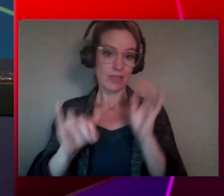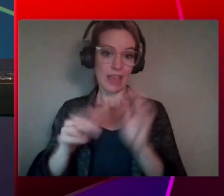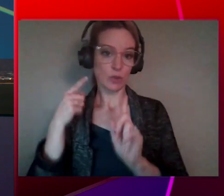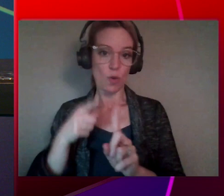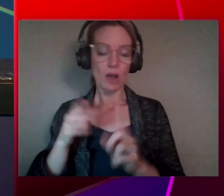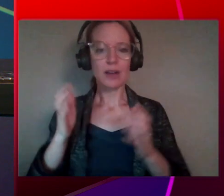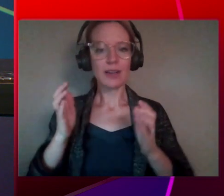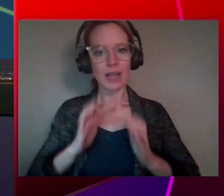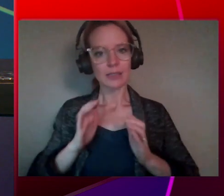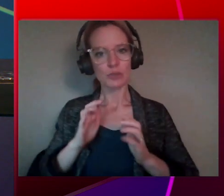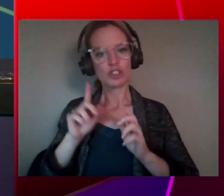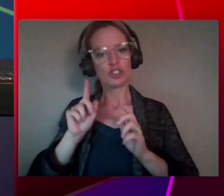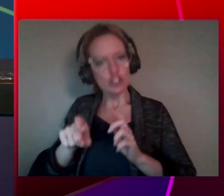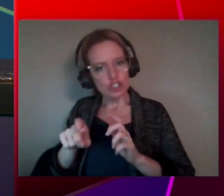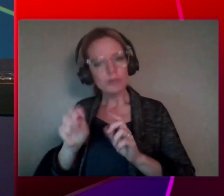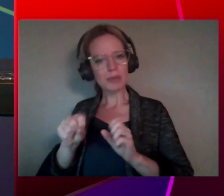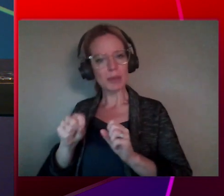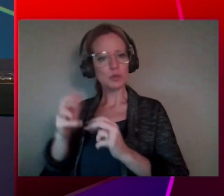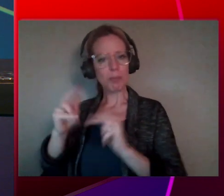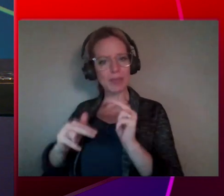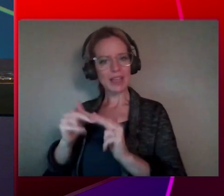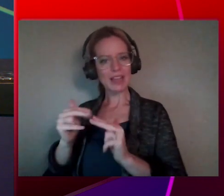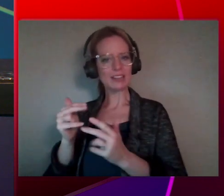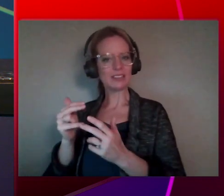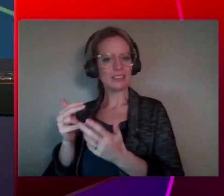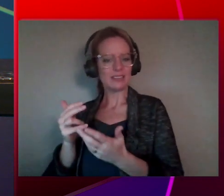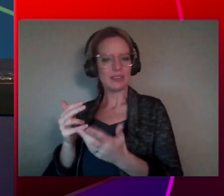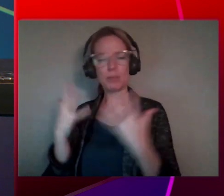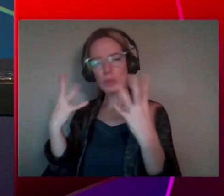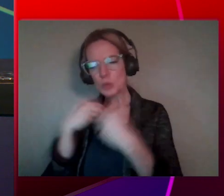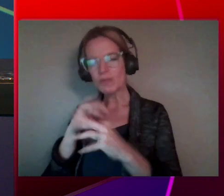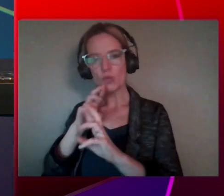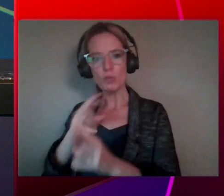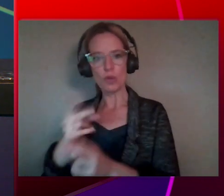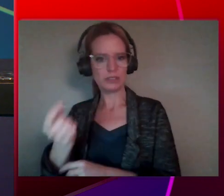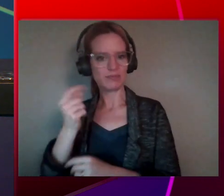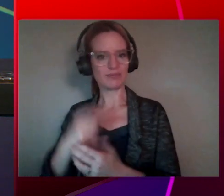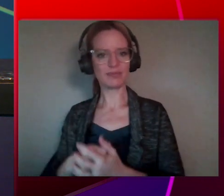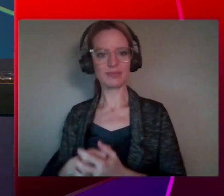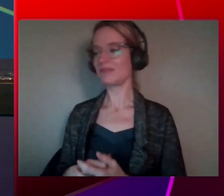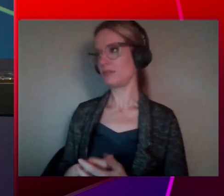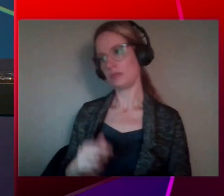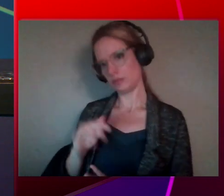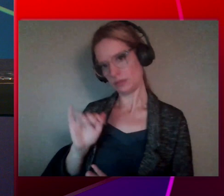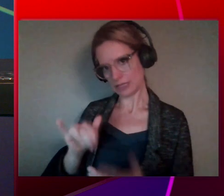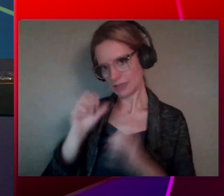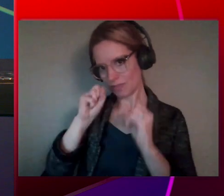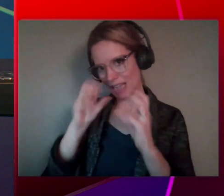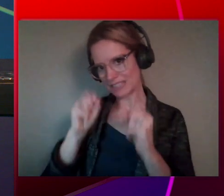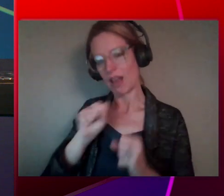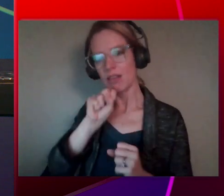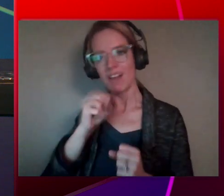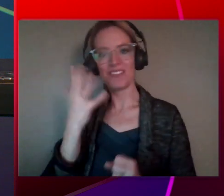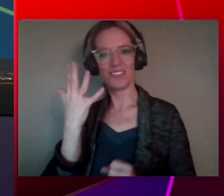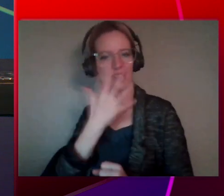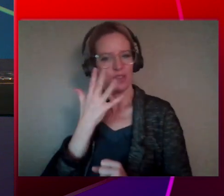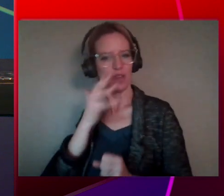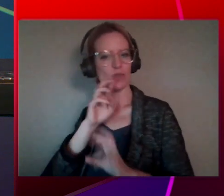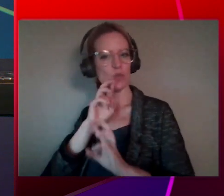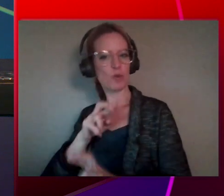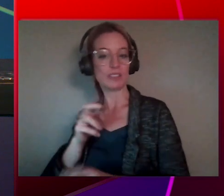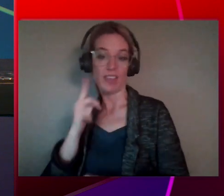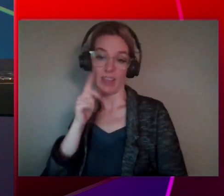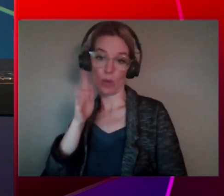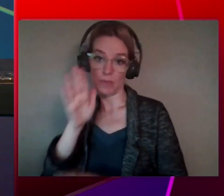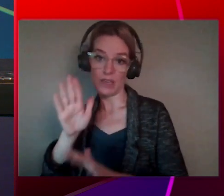intuitively. Well, this looks amazing. I love how these reports look. I think this is going to be phenomenal for a lot of people who need